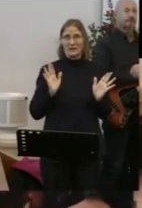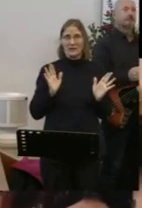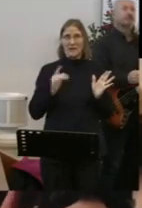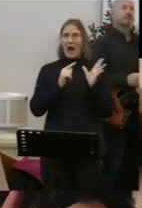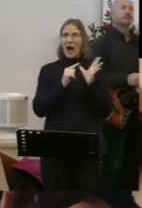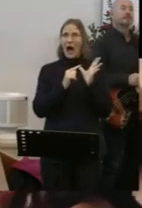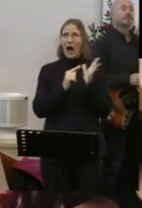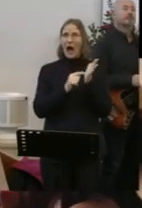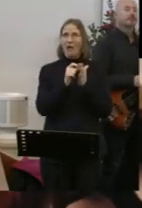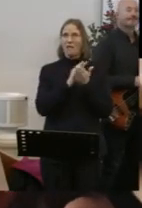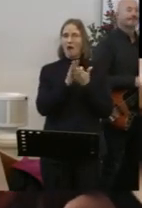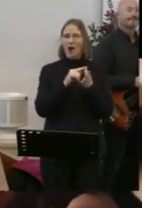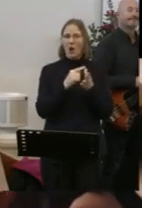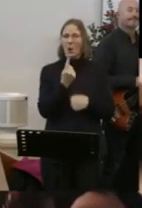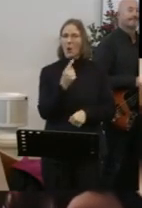will you invite?